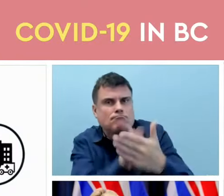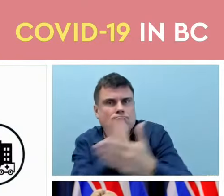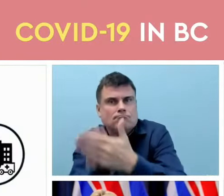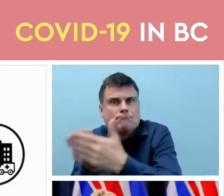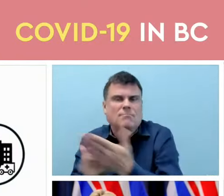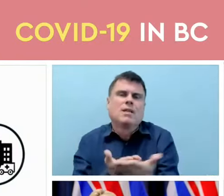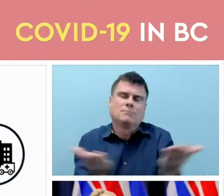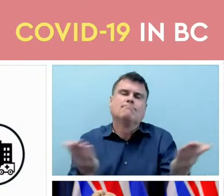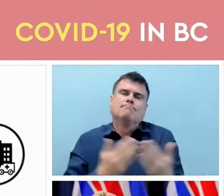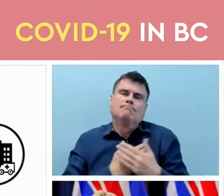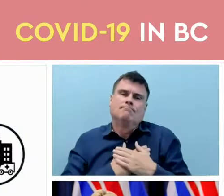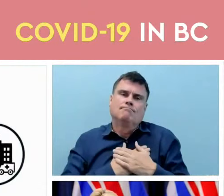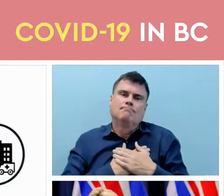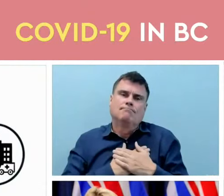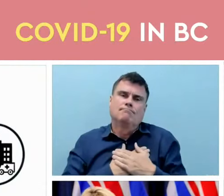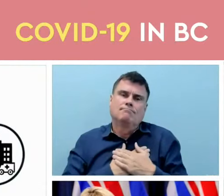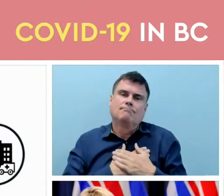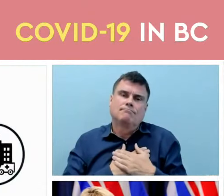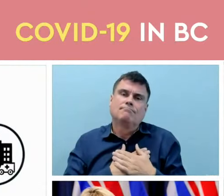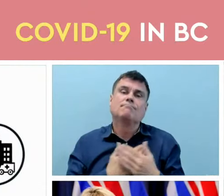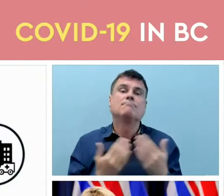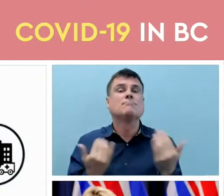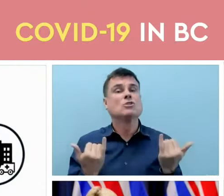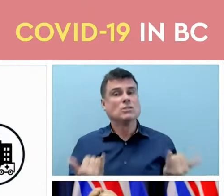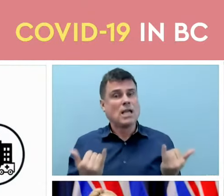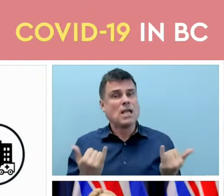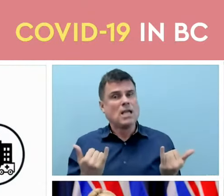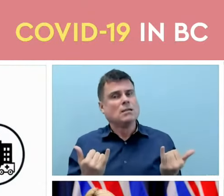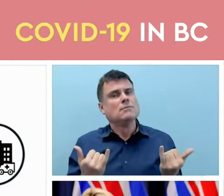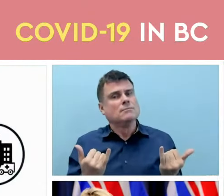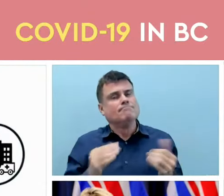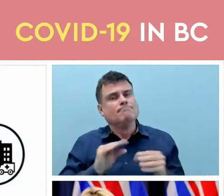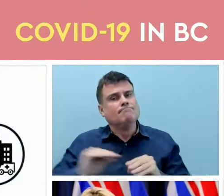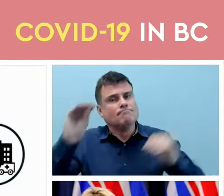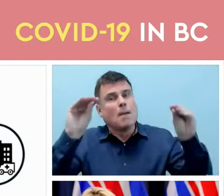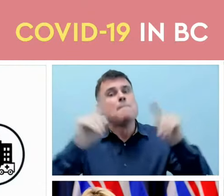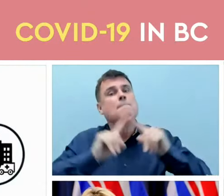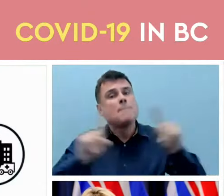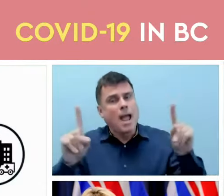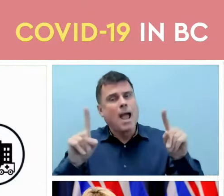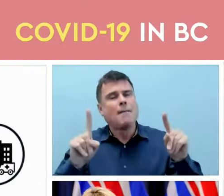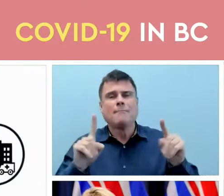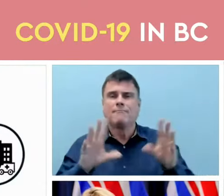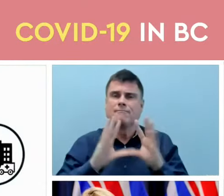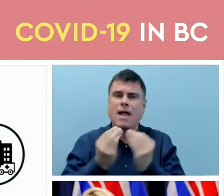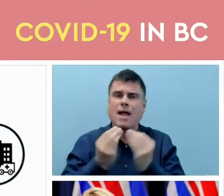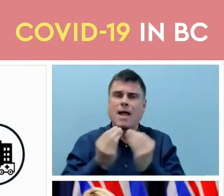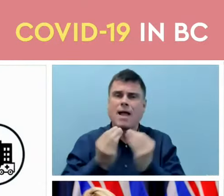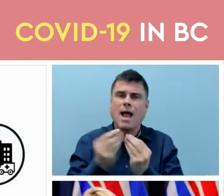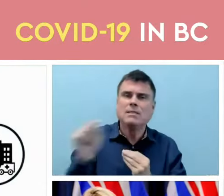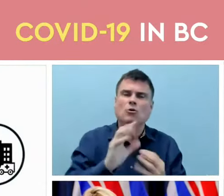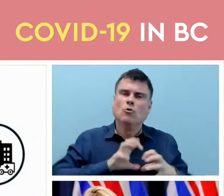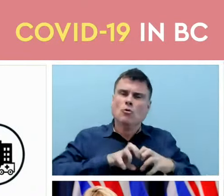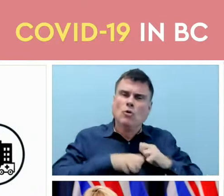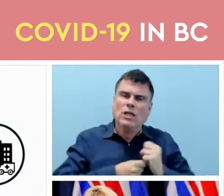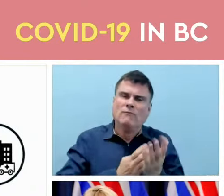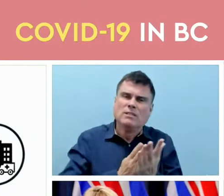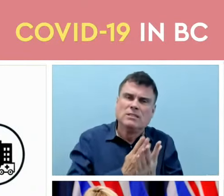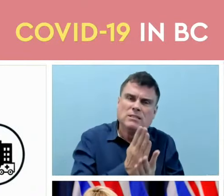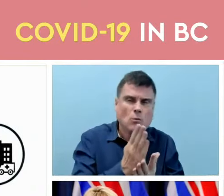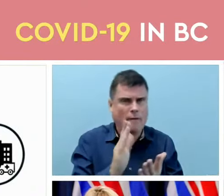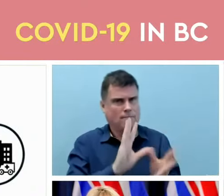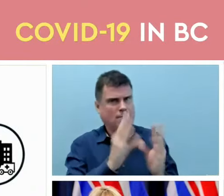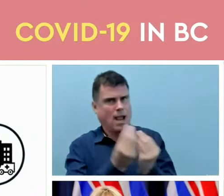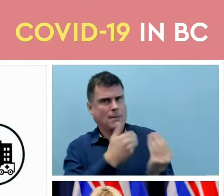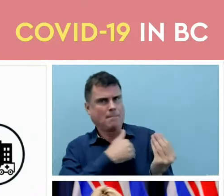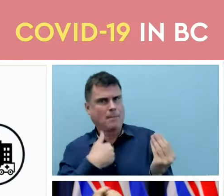place today, I know that many families are dealing with the loss of their loved one and that they've had to deal with this